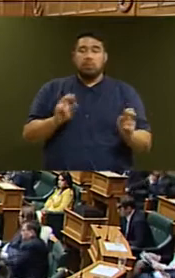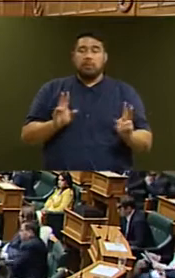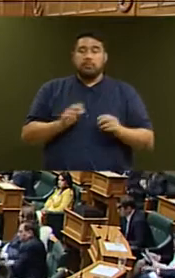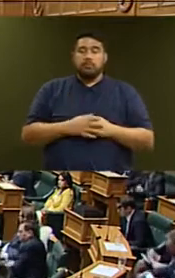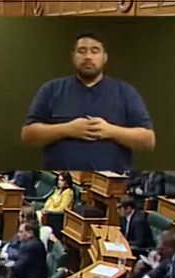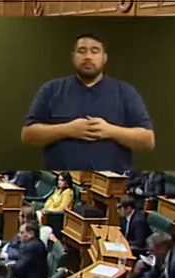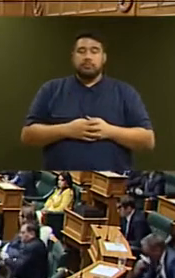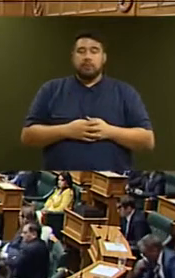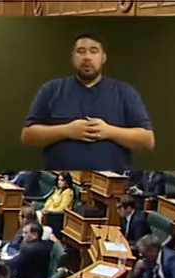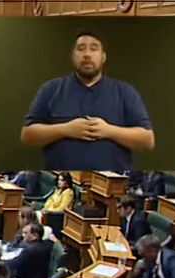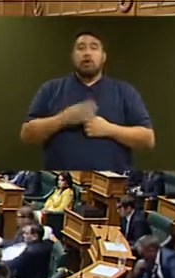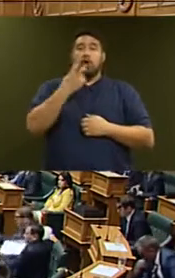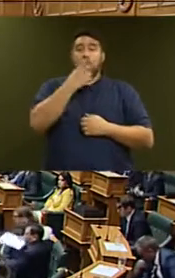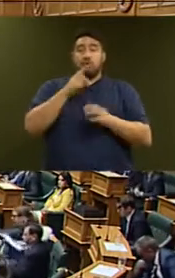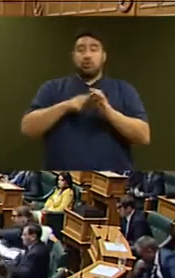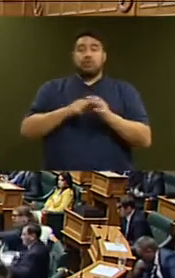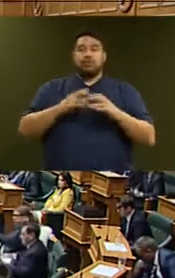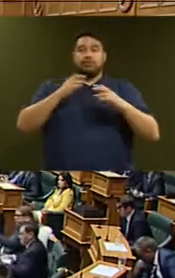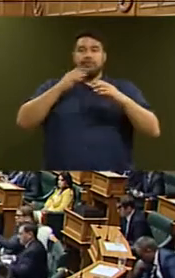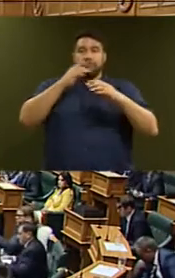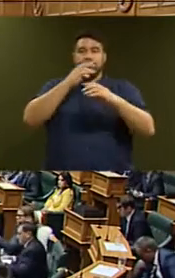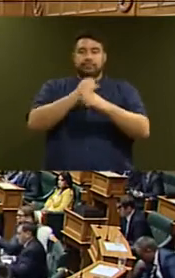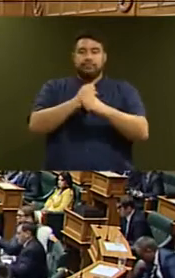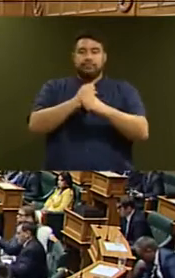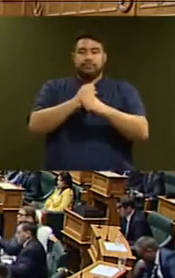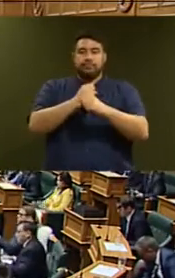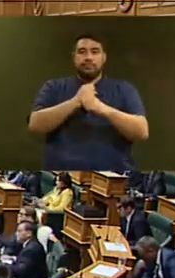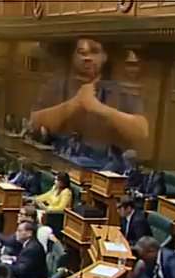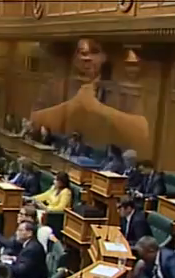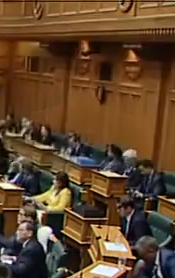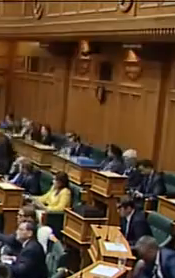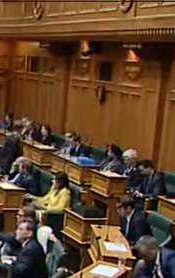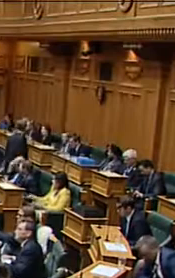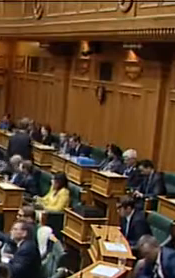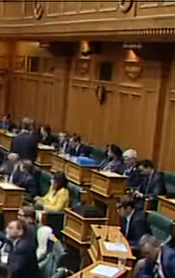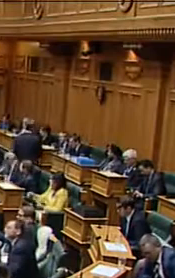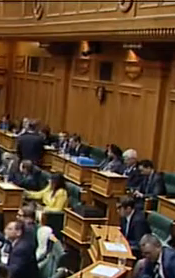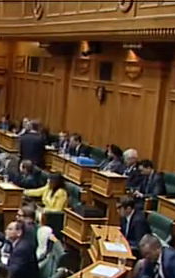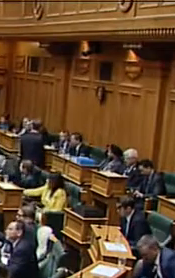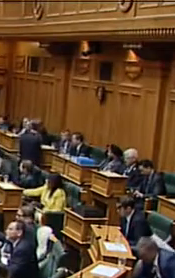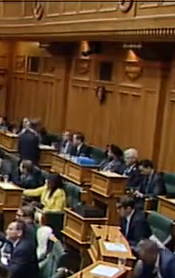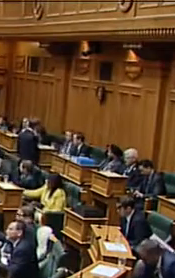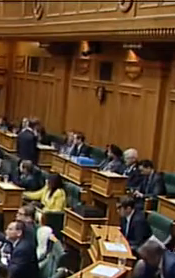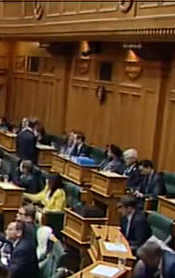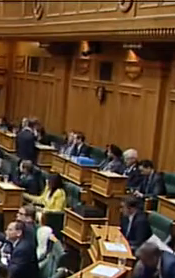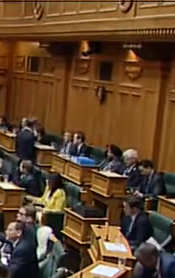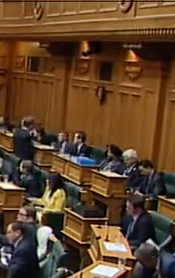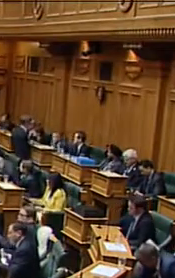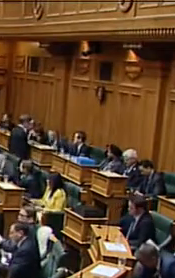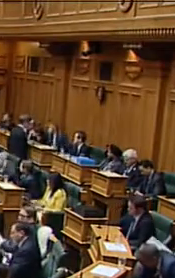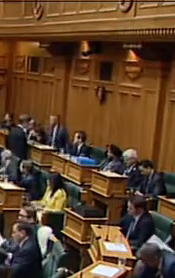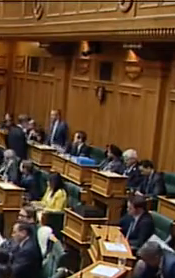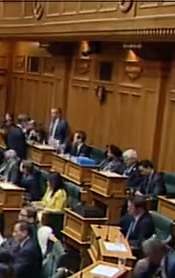That concludes our questions. I call on government orders. Oh, sorry. Urgent debate. Sorry.